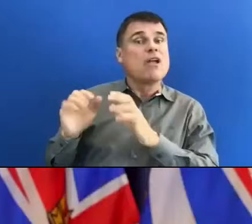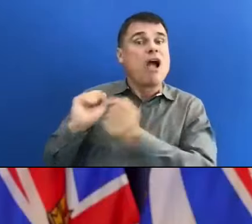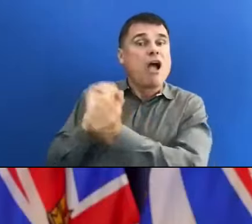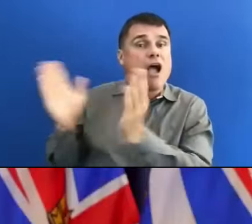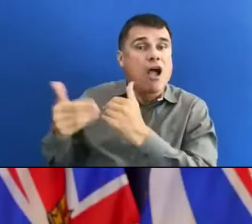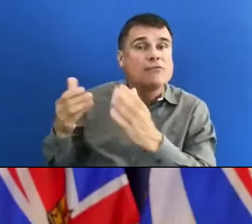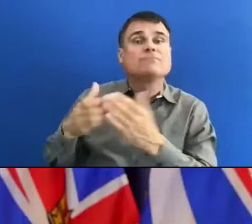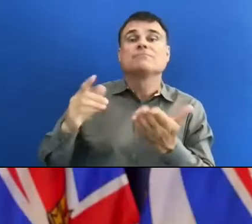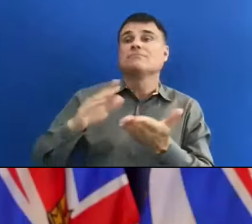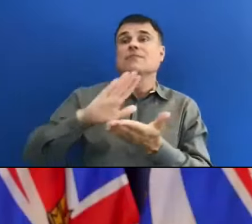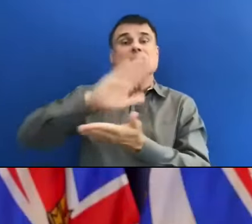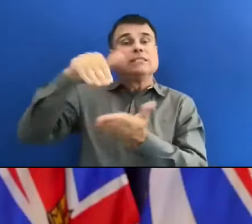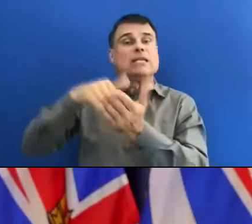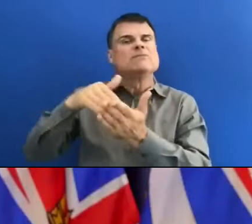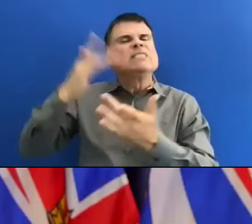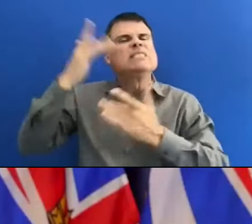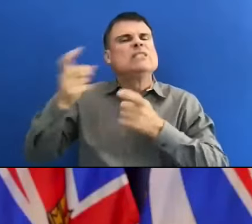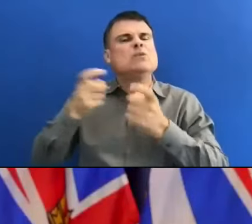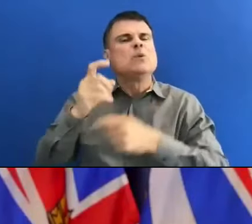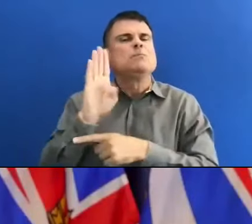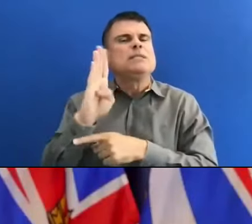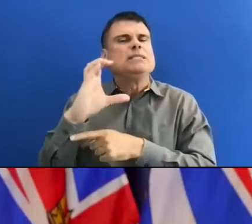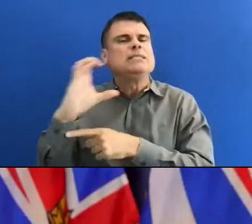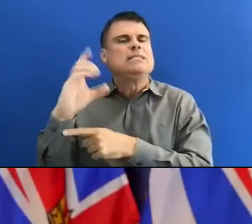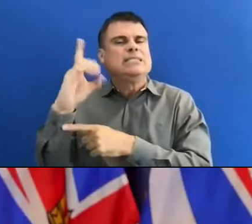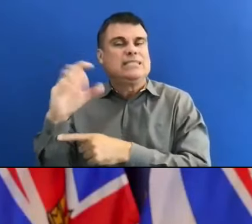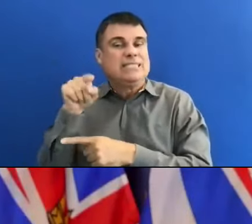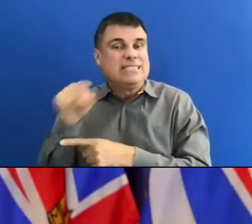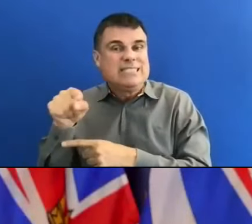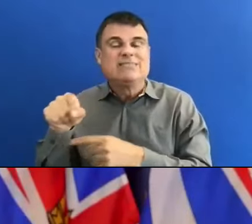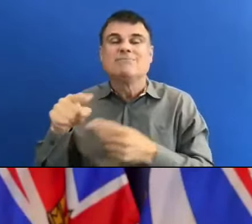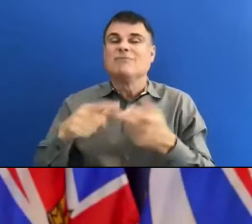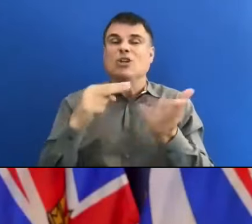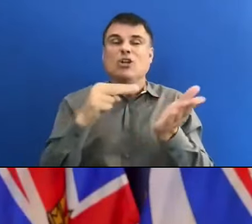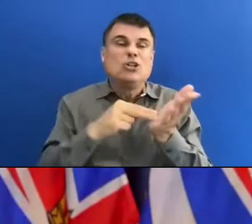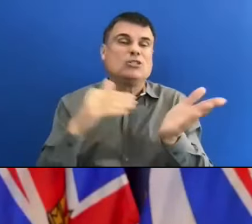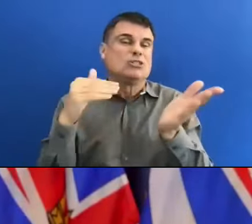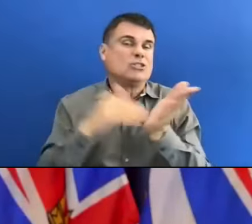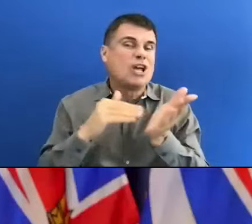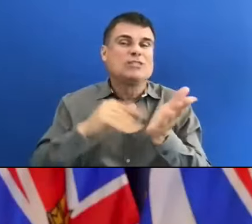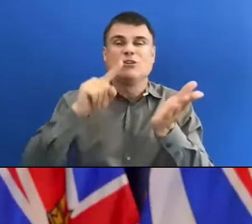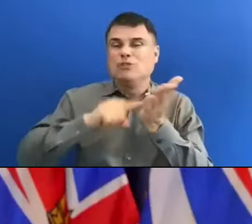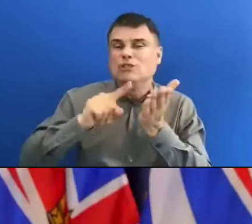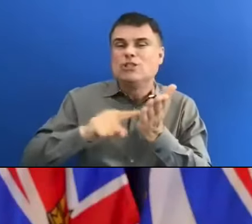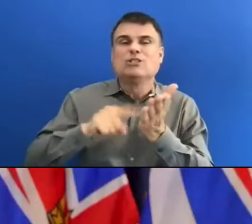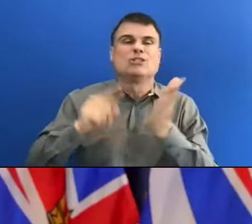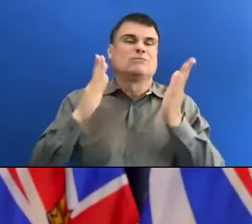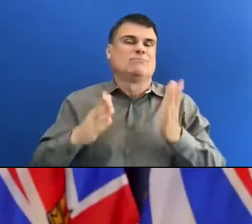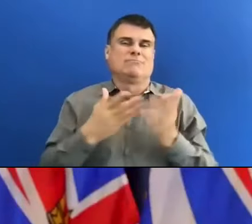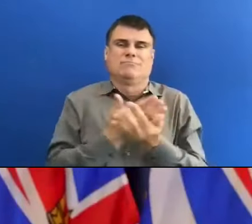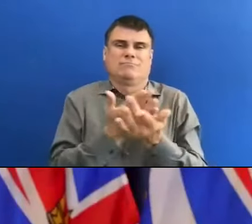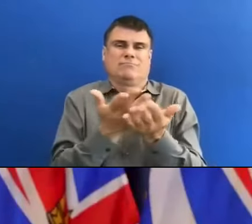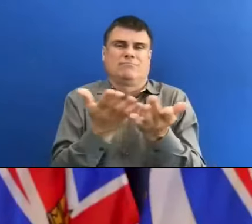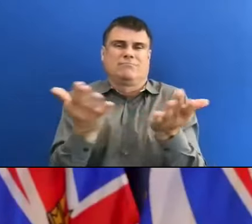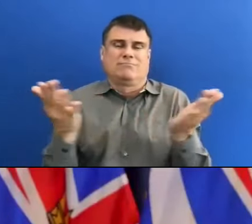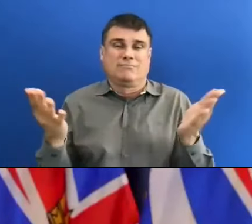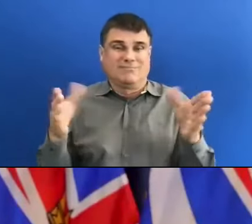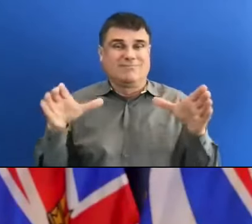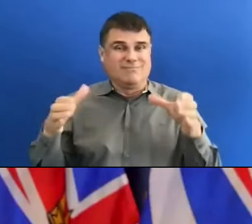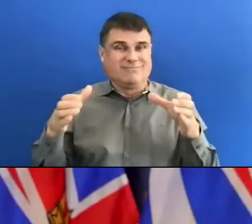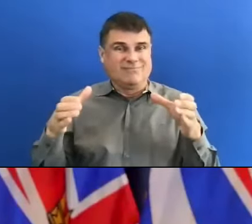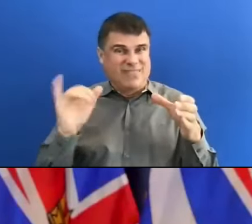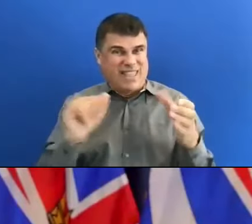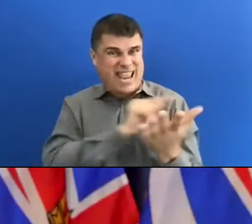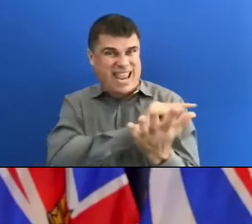representatives, whether they are on the front lines, whether they're doing research, whether they are providing the counsel and advice based on the data that